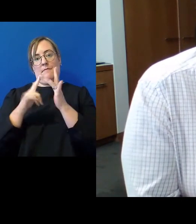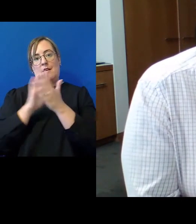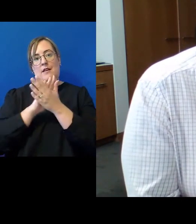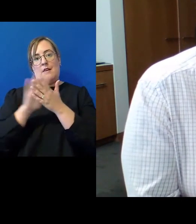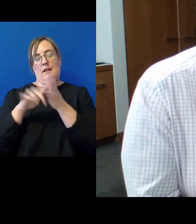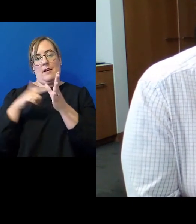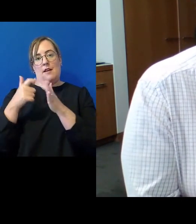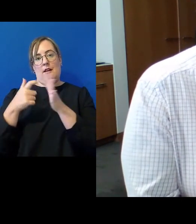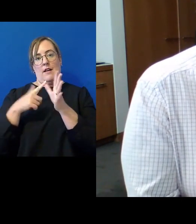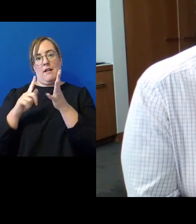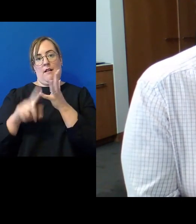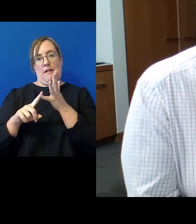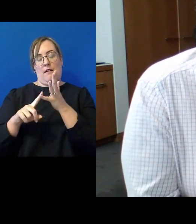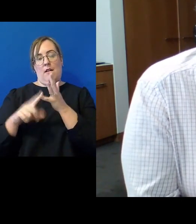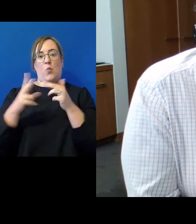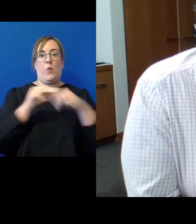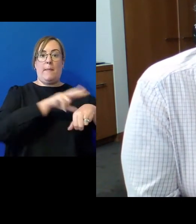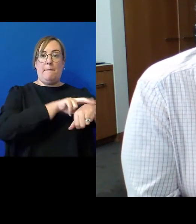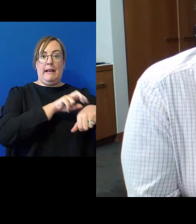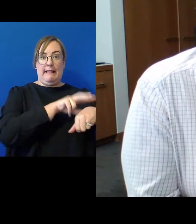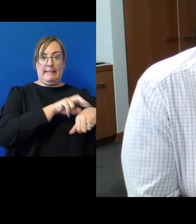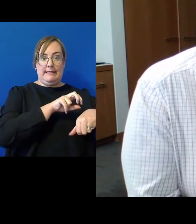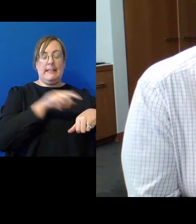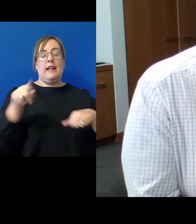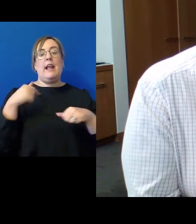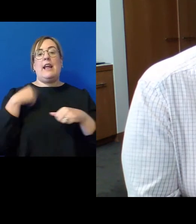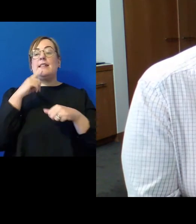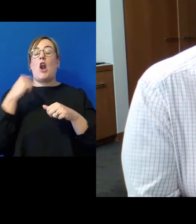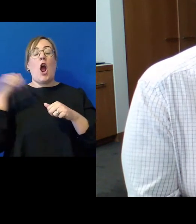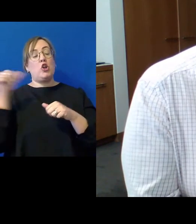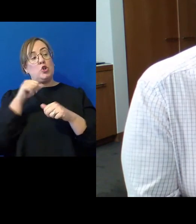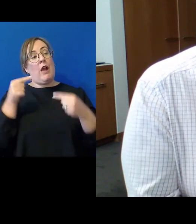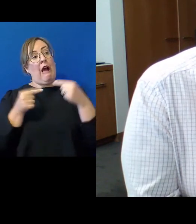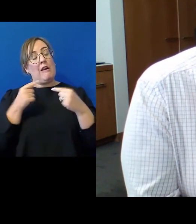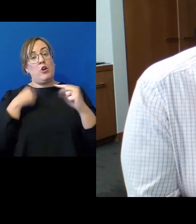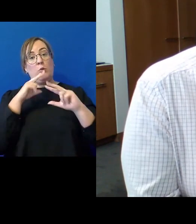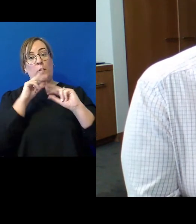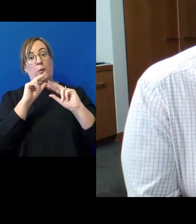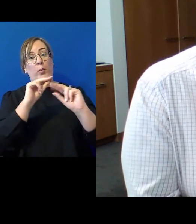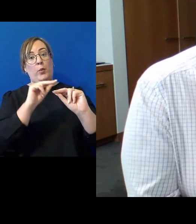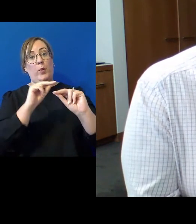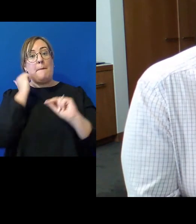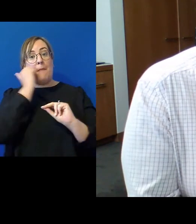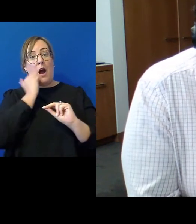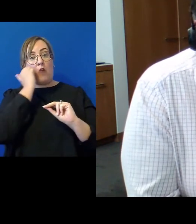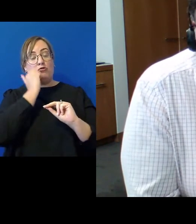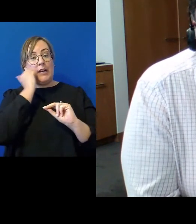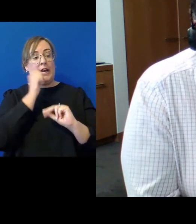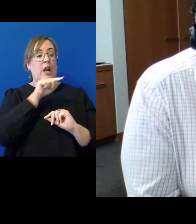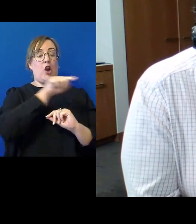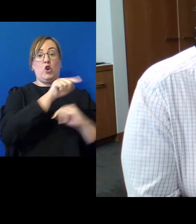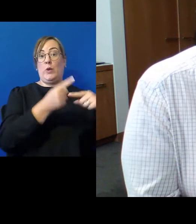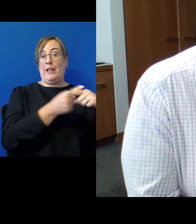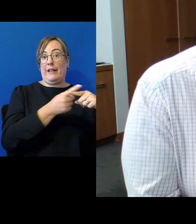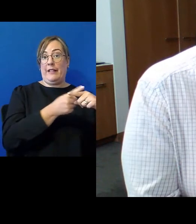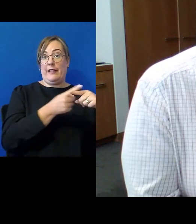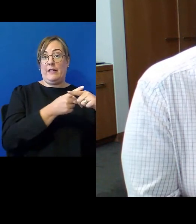argue his case in Māori and receive translations of all that was going on in Māori even though Mr Mihaka